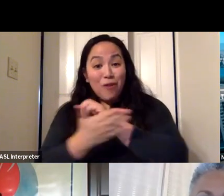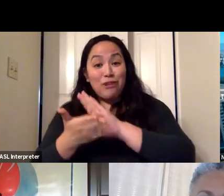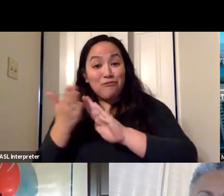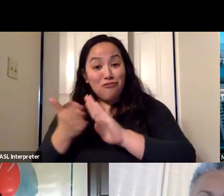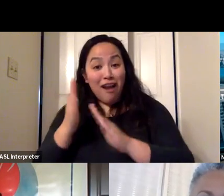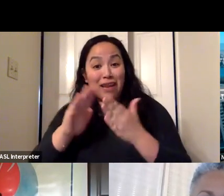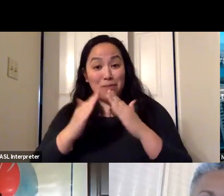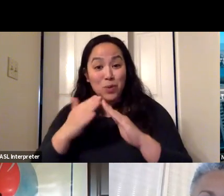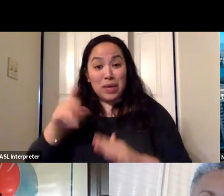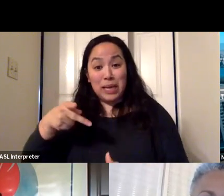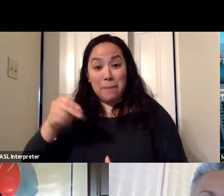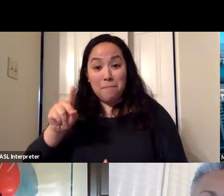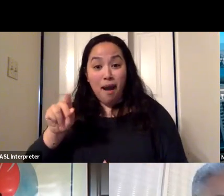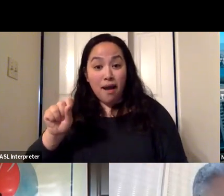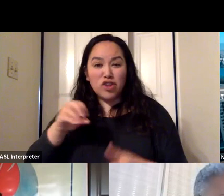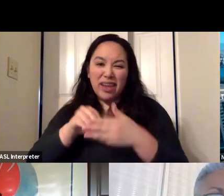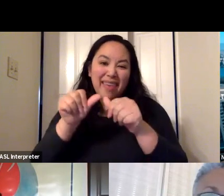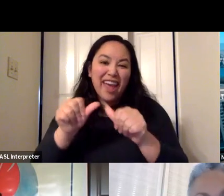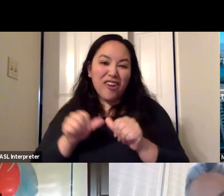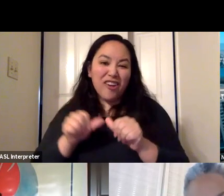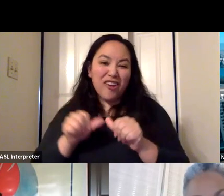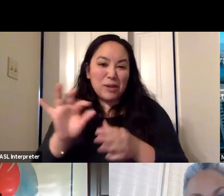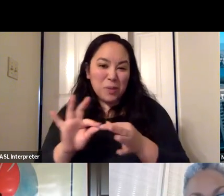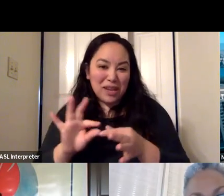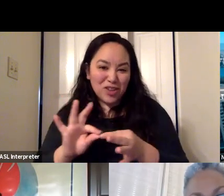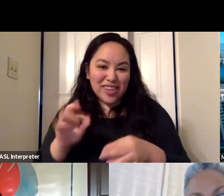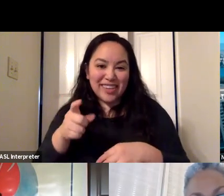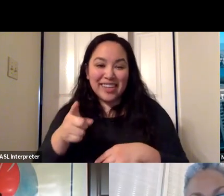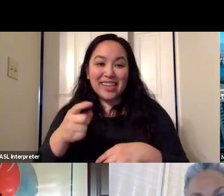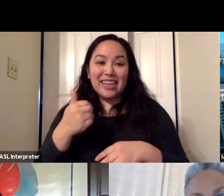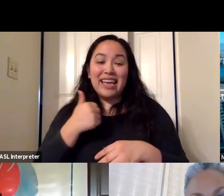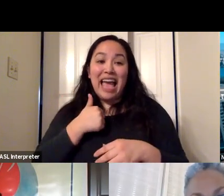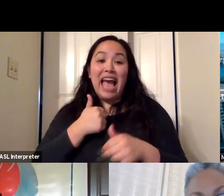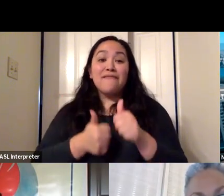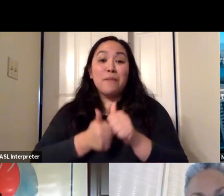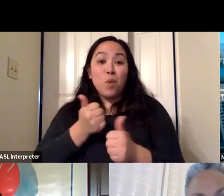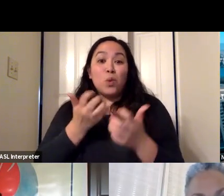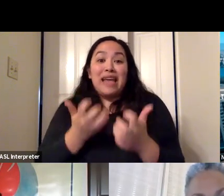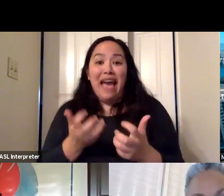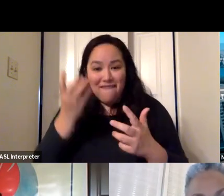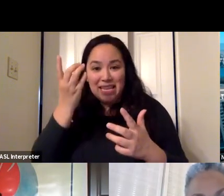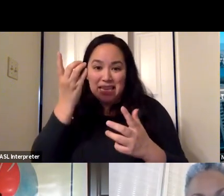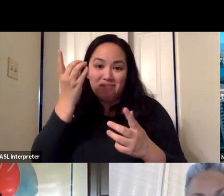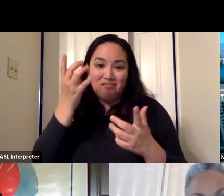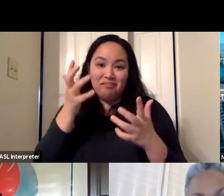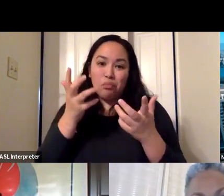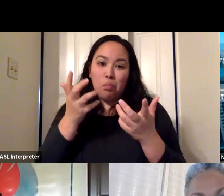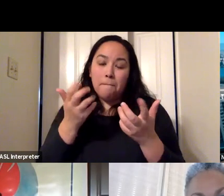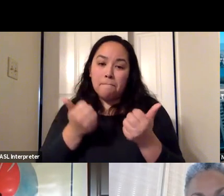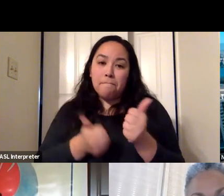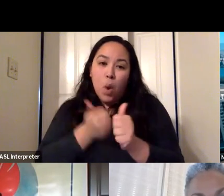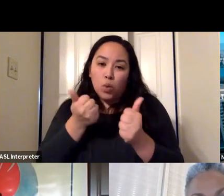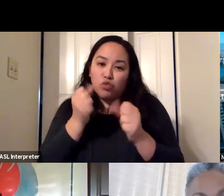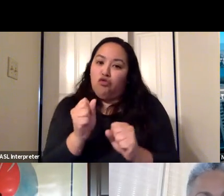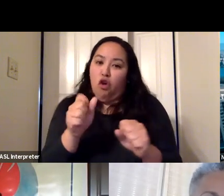pods are in those areas like you were mentioning that have the heaviest disease burden and really partnering with our community